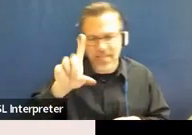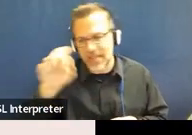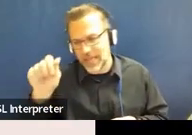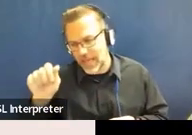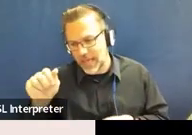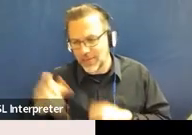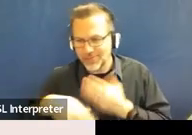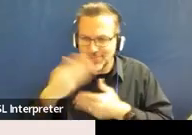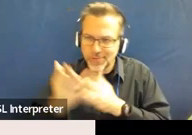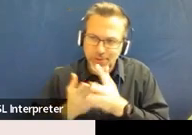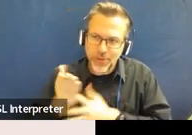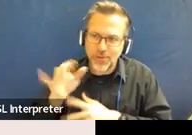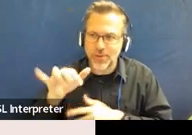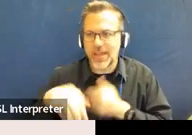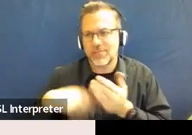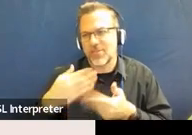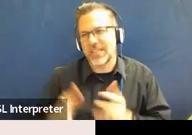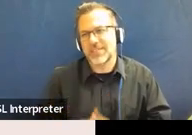that step, walk through that process.